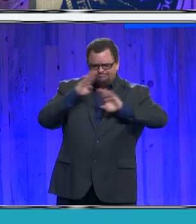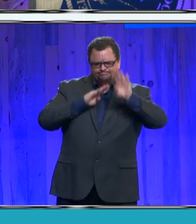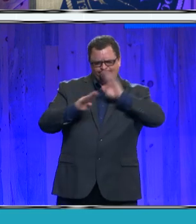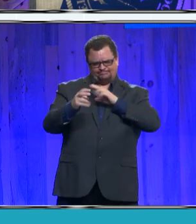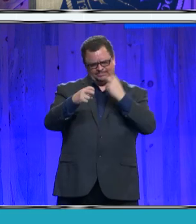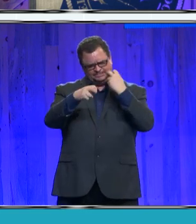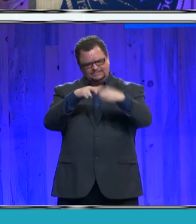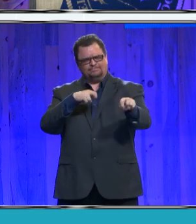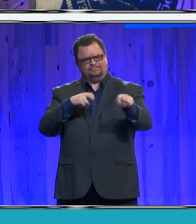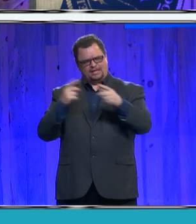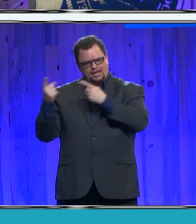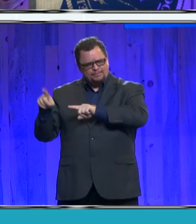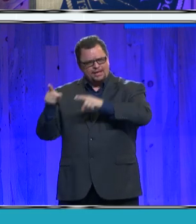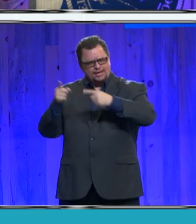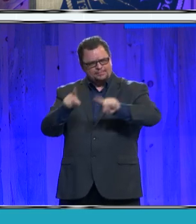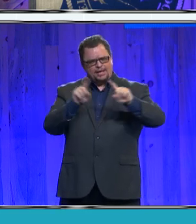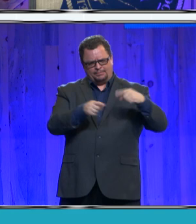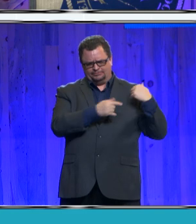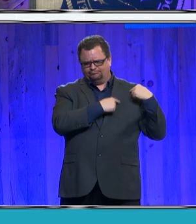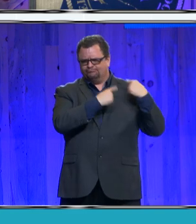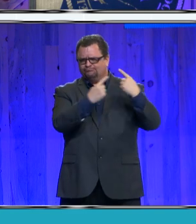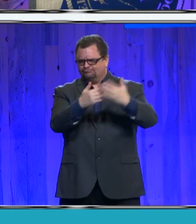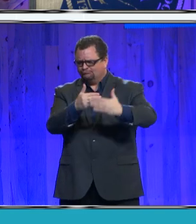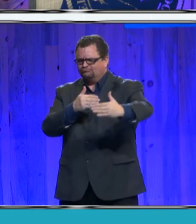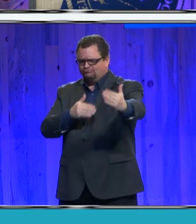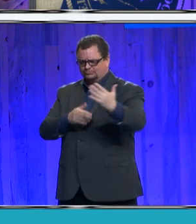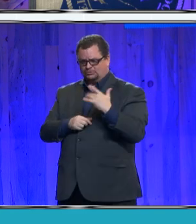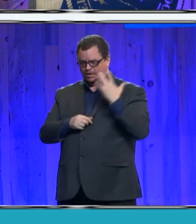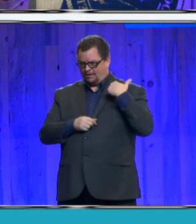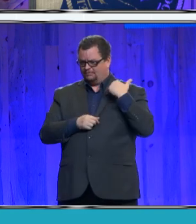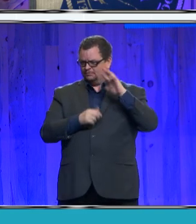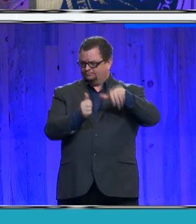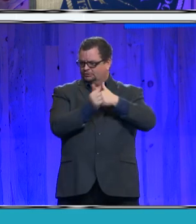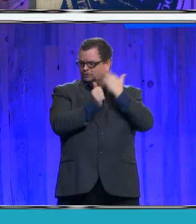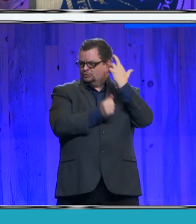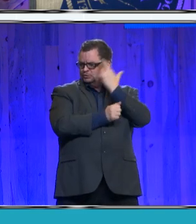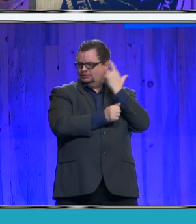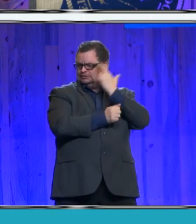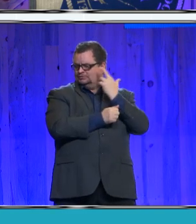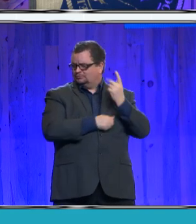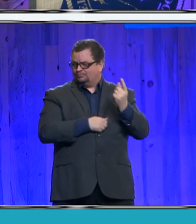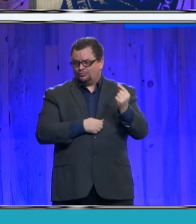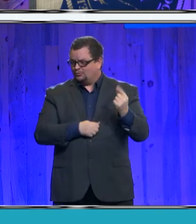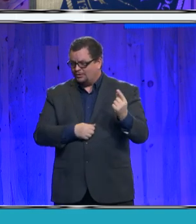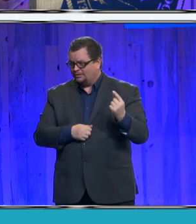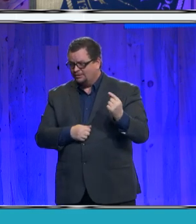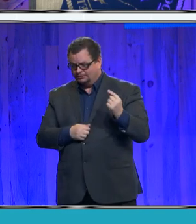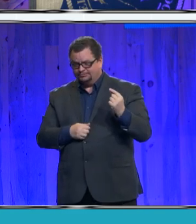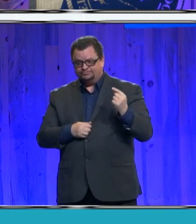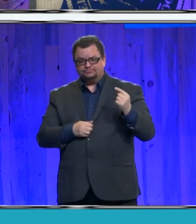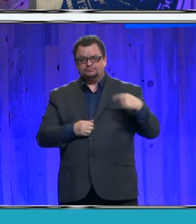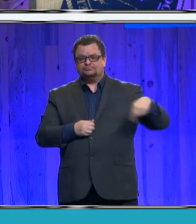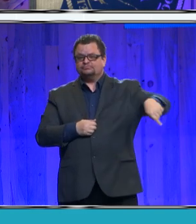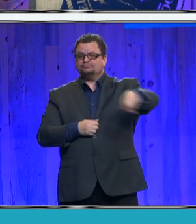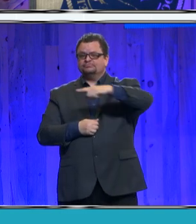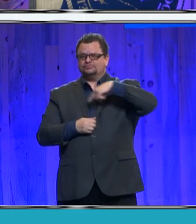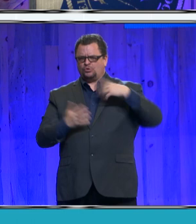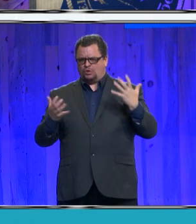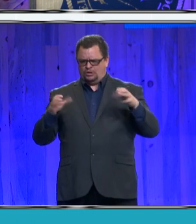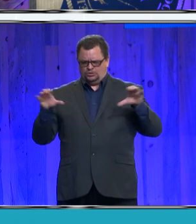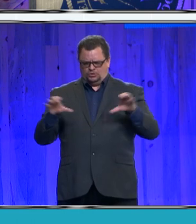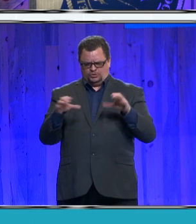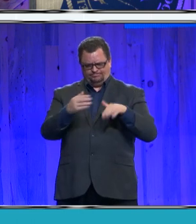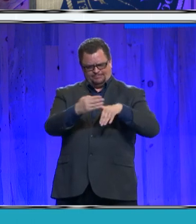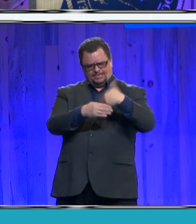it is not without purpose. And our purpose at El Paso County centers around doing the next right thing for our citizens and